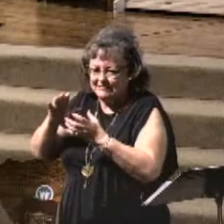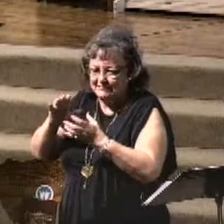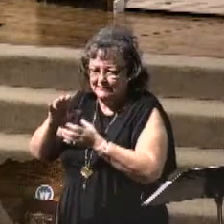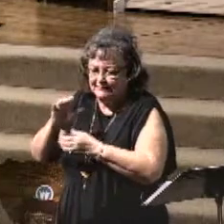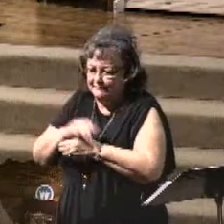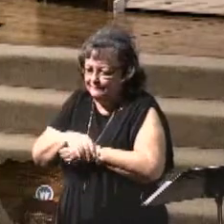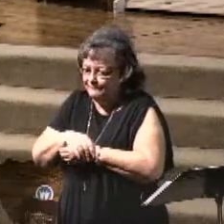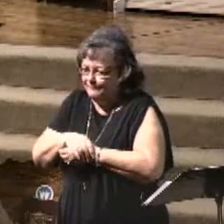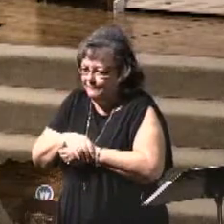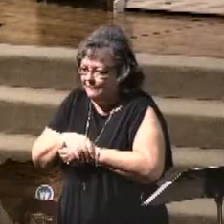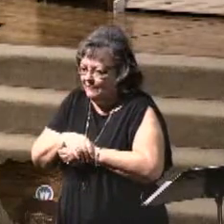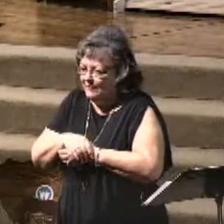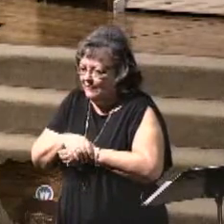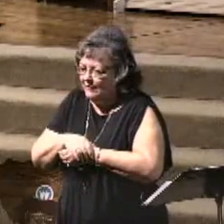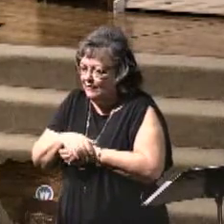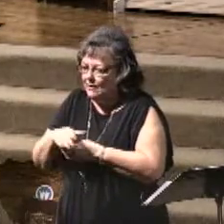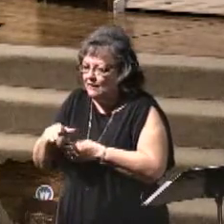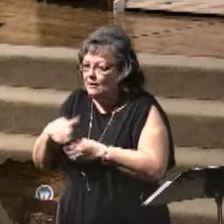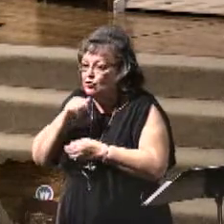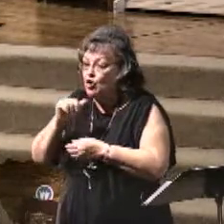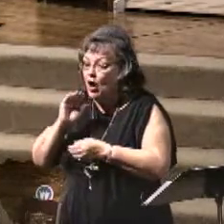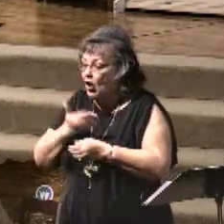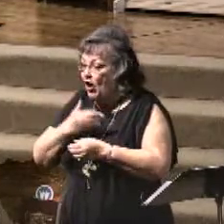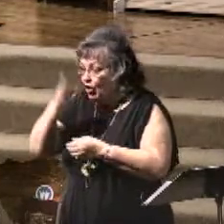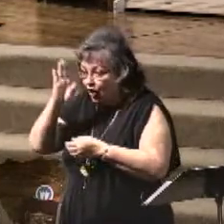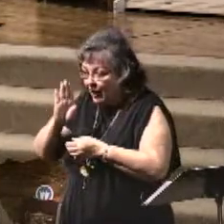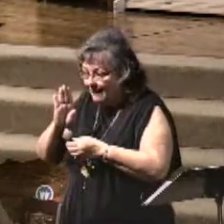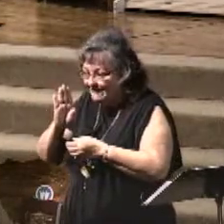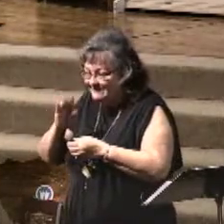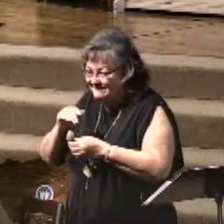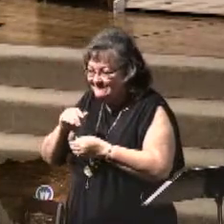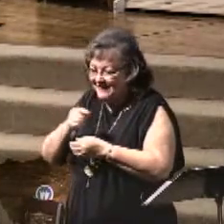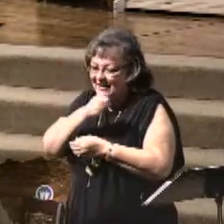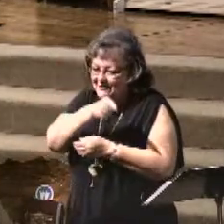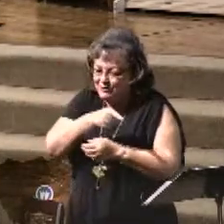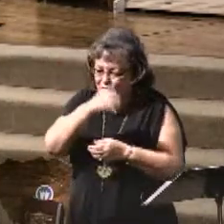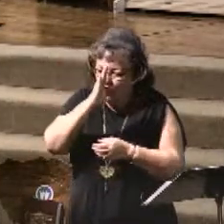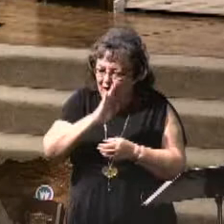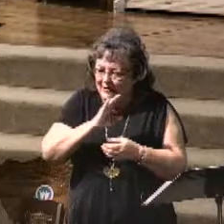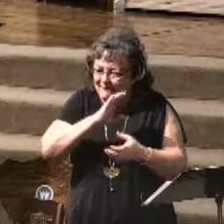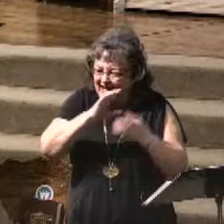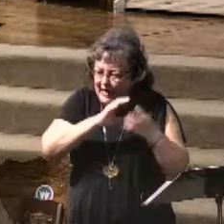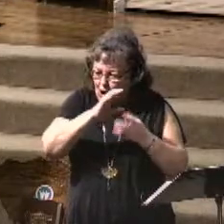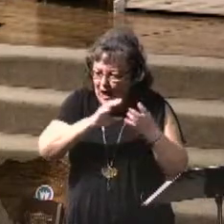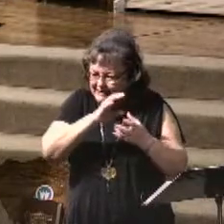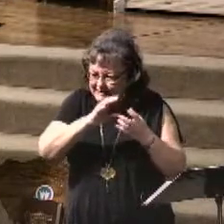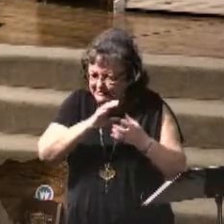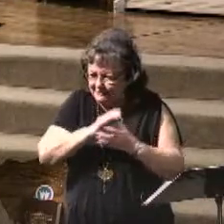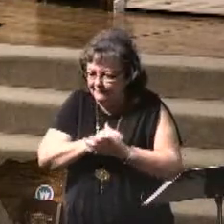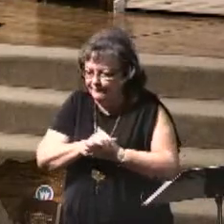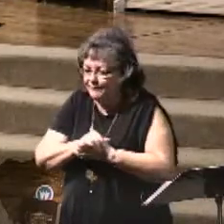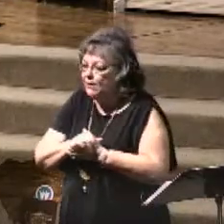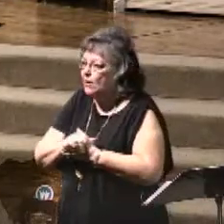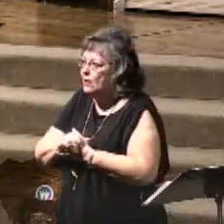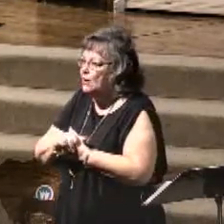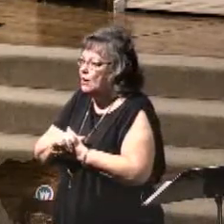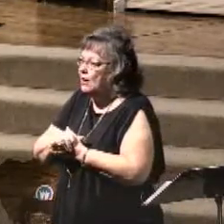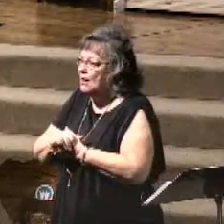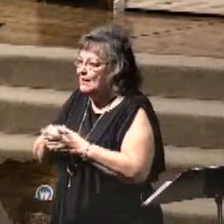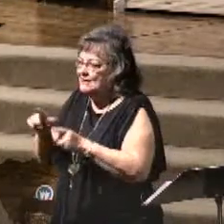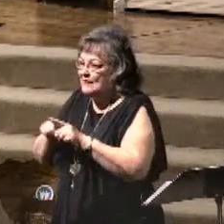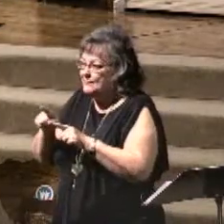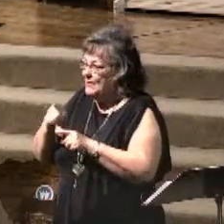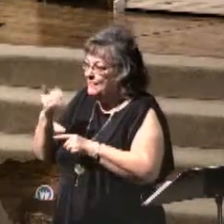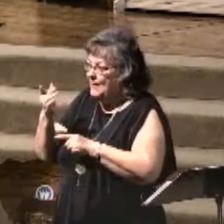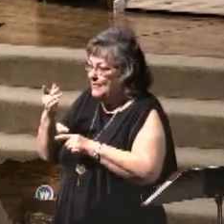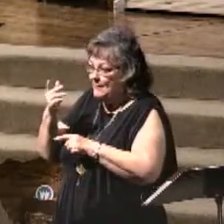I'm not saying at all. I'm not setting a date. I'm not, nothing like that. Okay. Because I don't believe that just like, just like that when they didn't